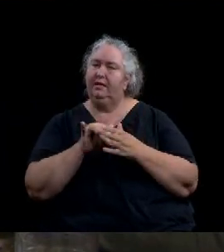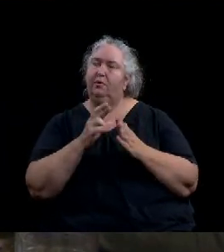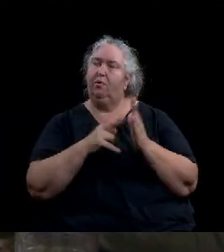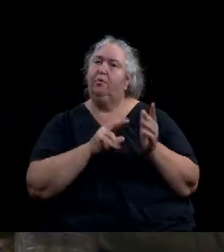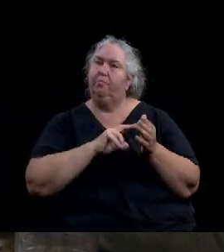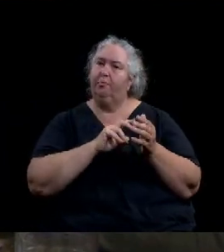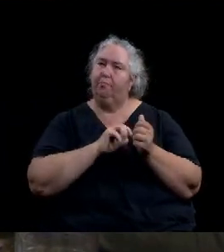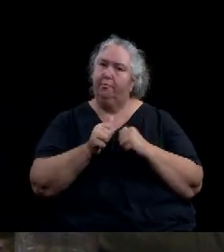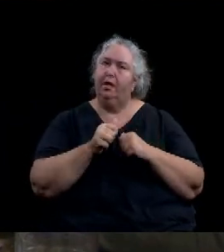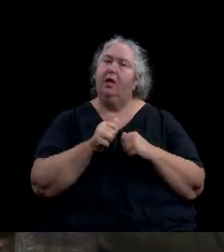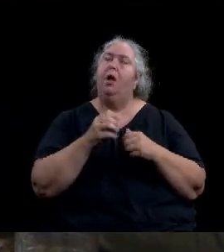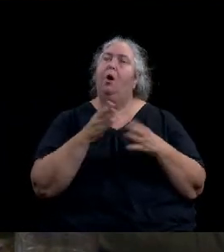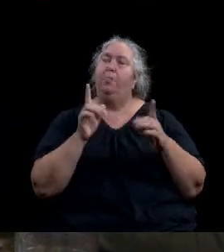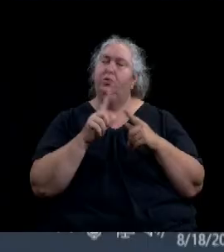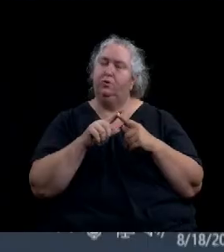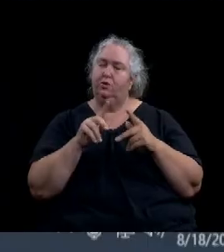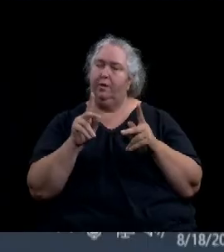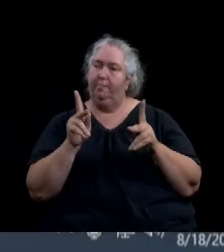council in first reading.